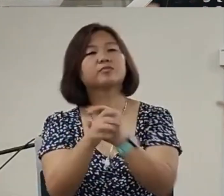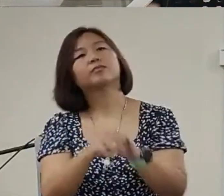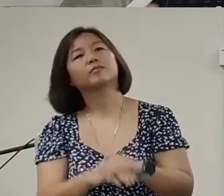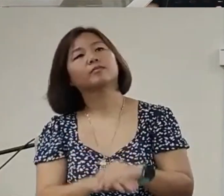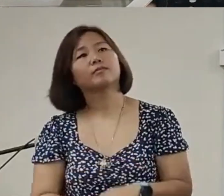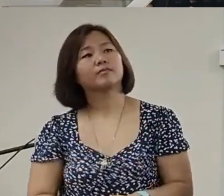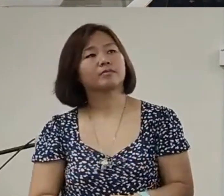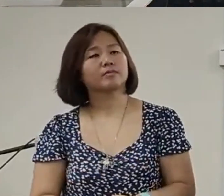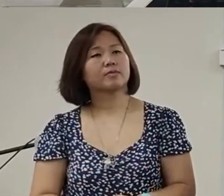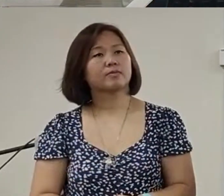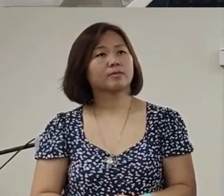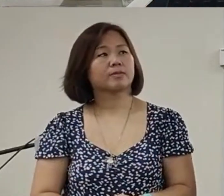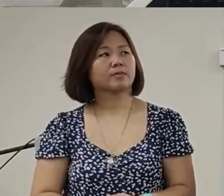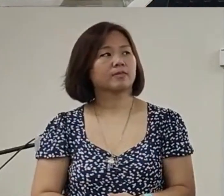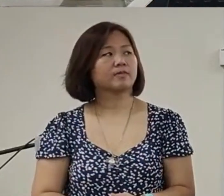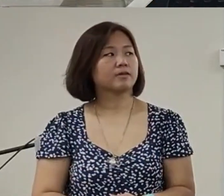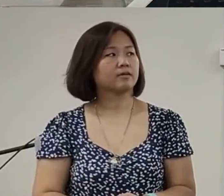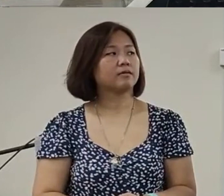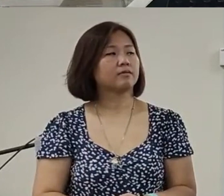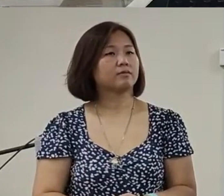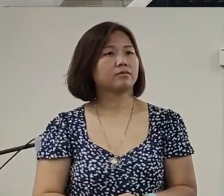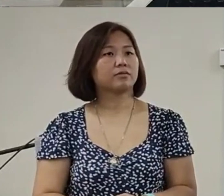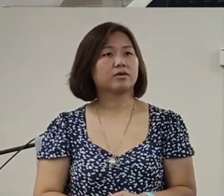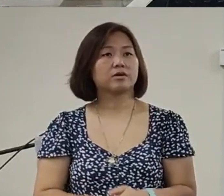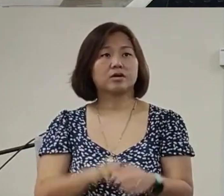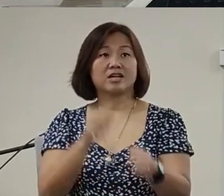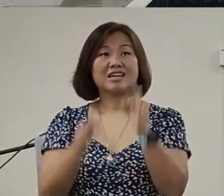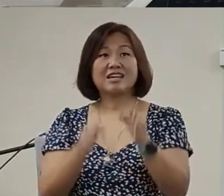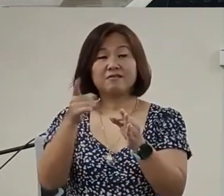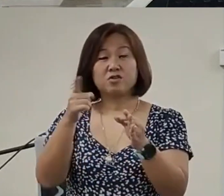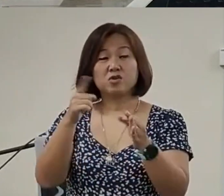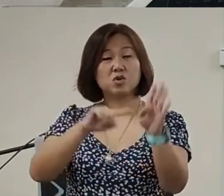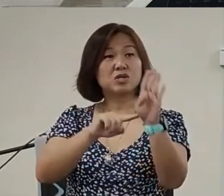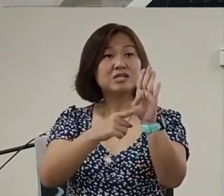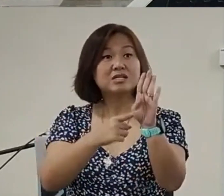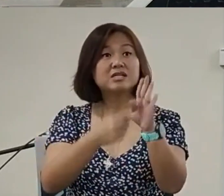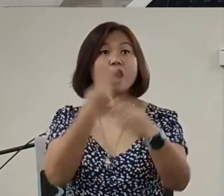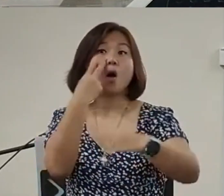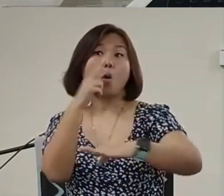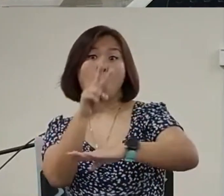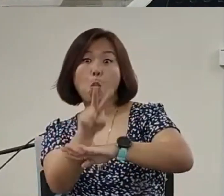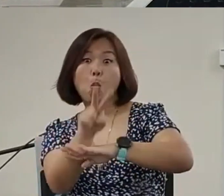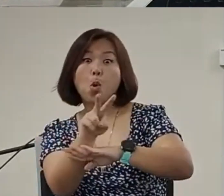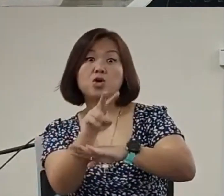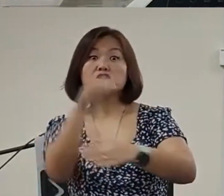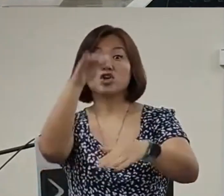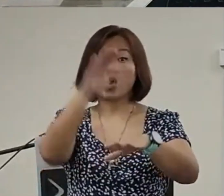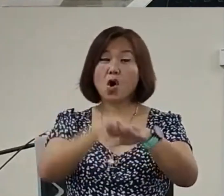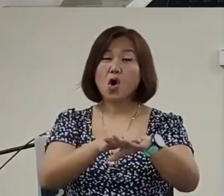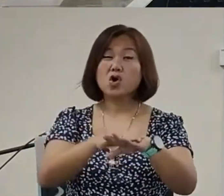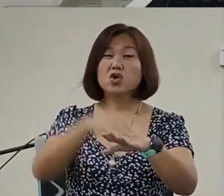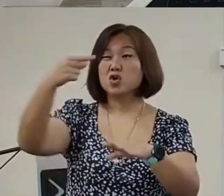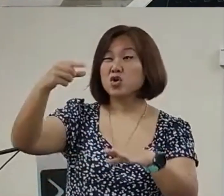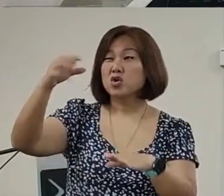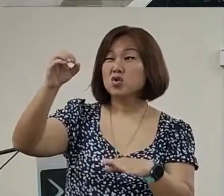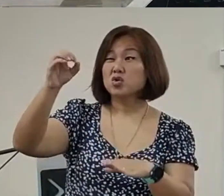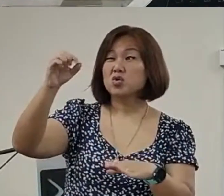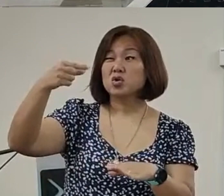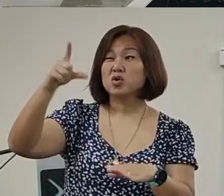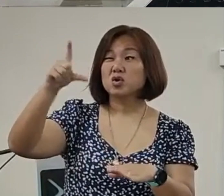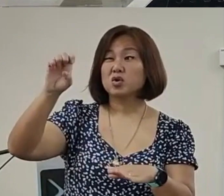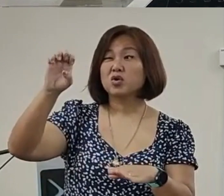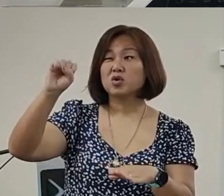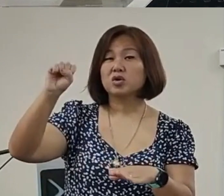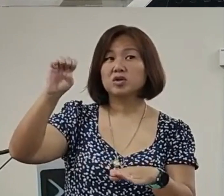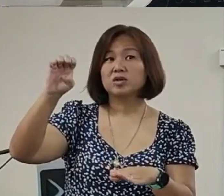and the algorithm is going to catch you start watching Christian videos on TikTok the algorithm is going to catch you